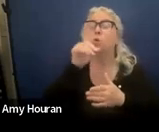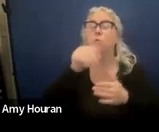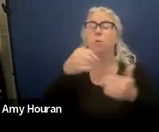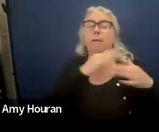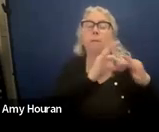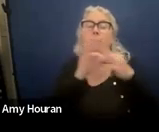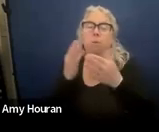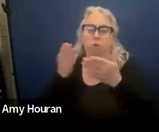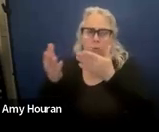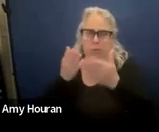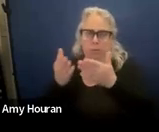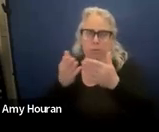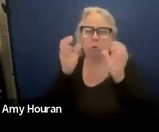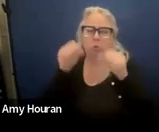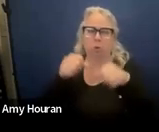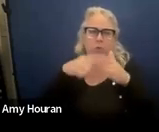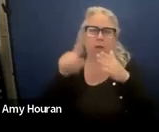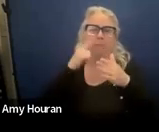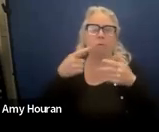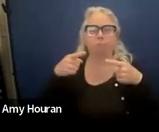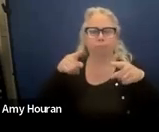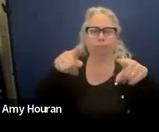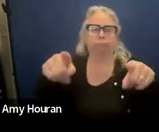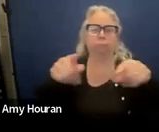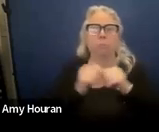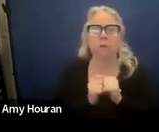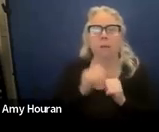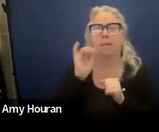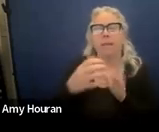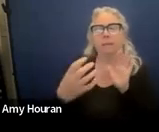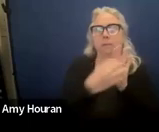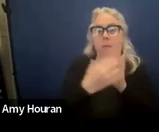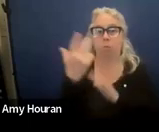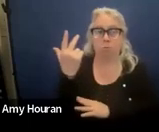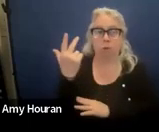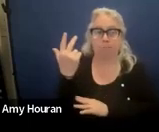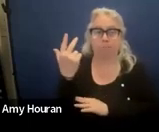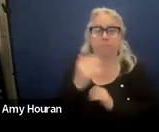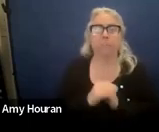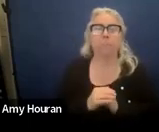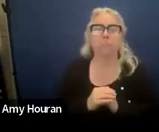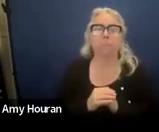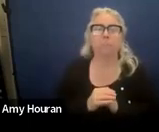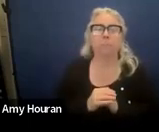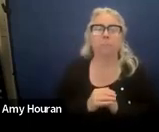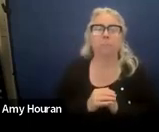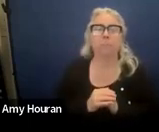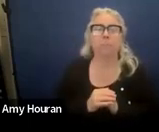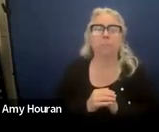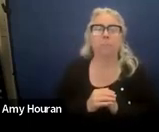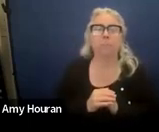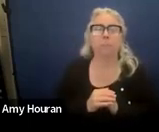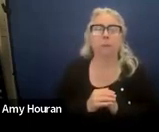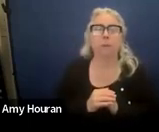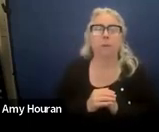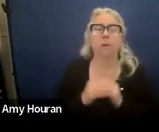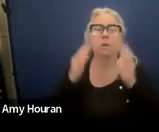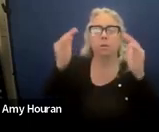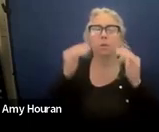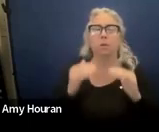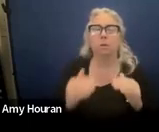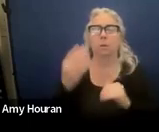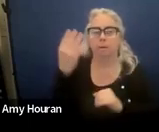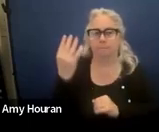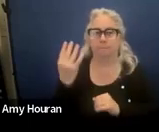that'll help you check for that alignment so that is section three and then we move into section